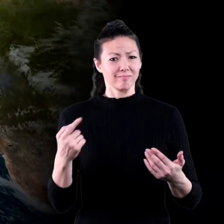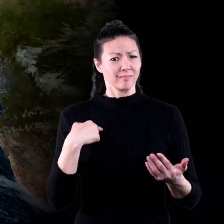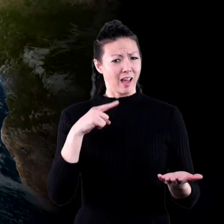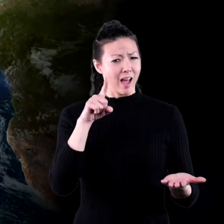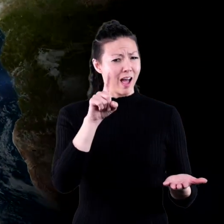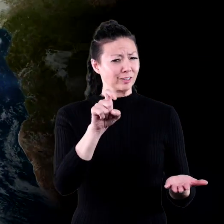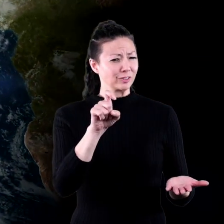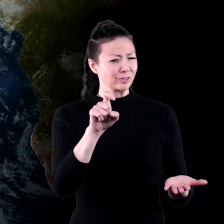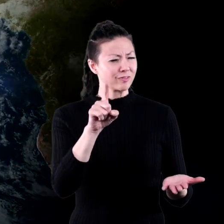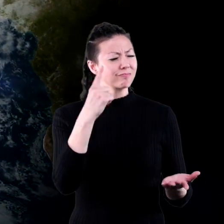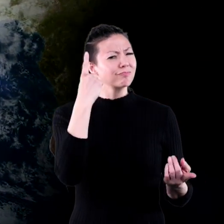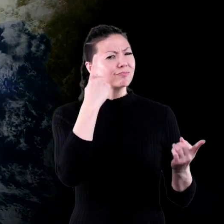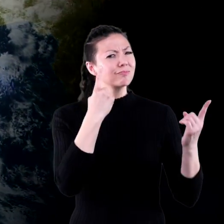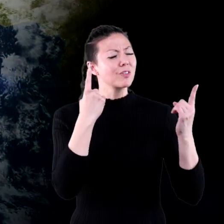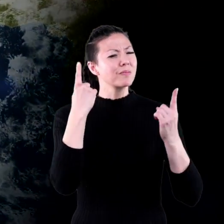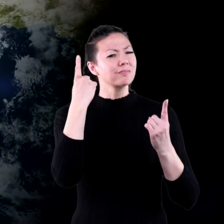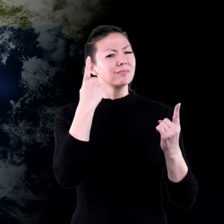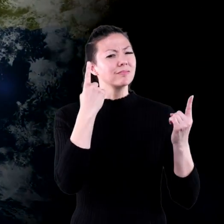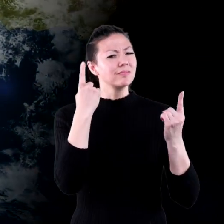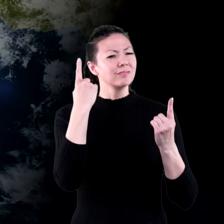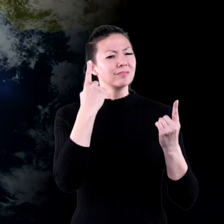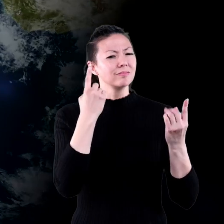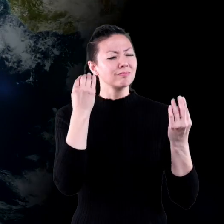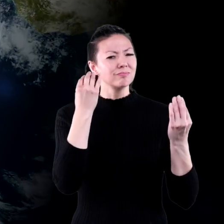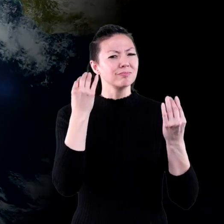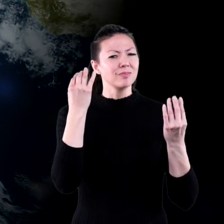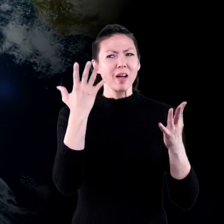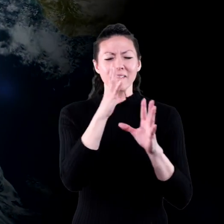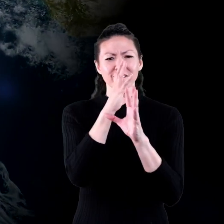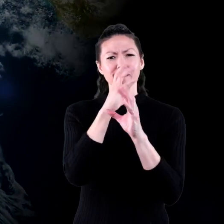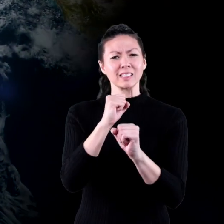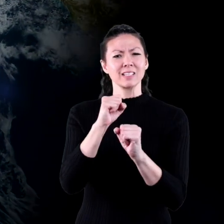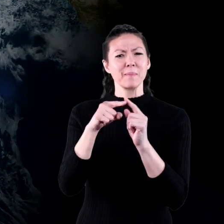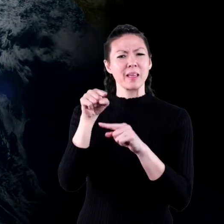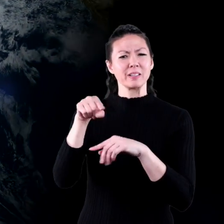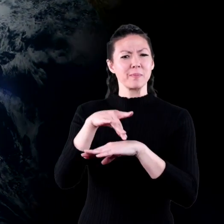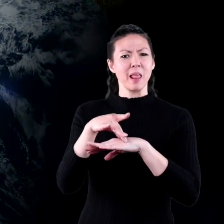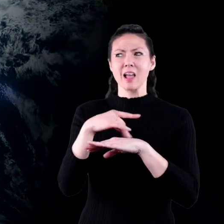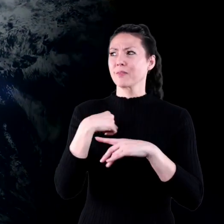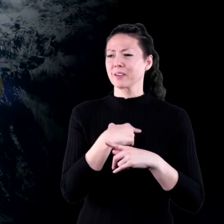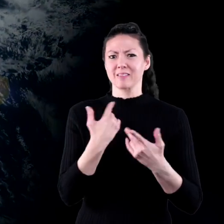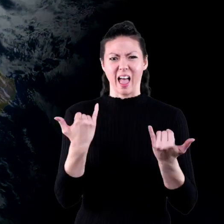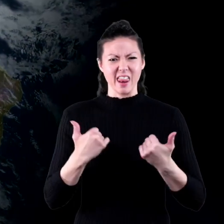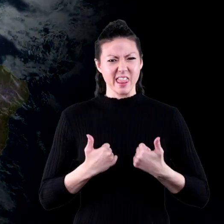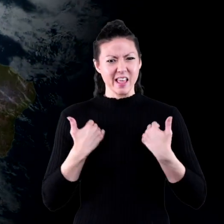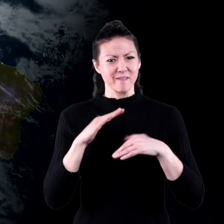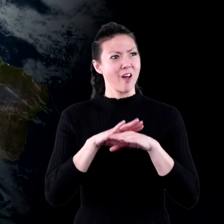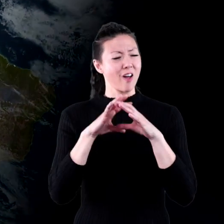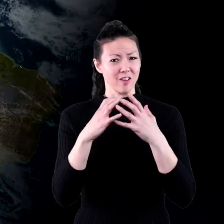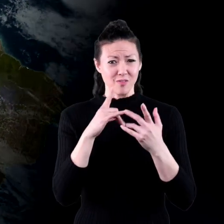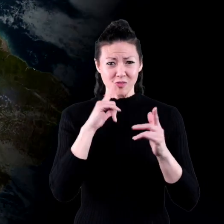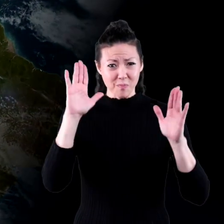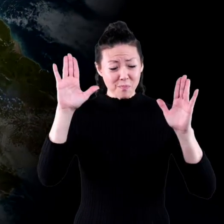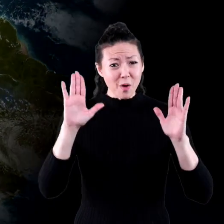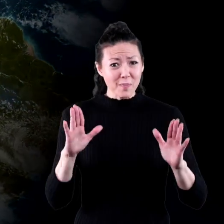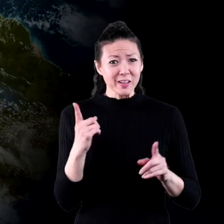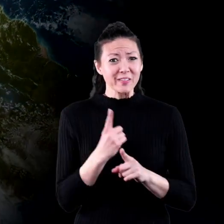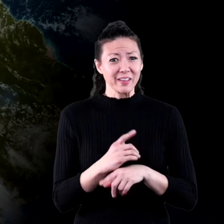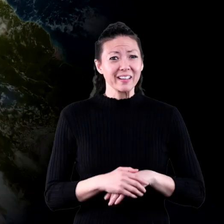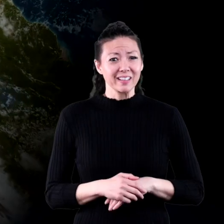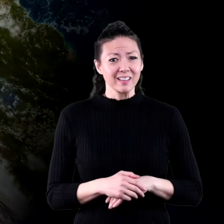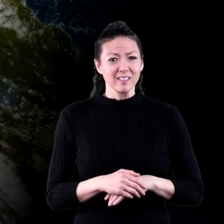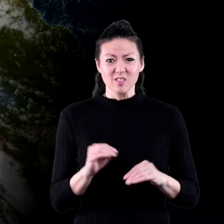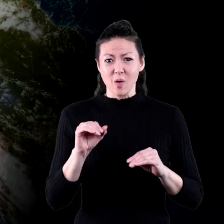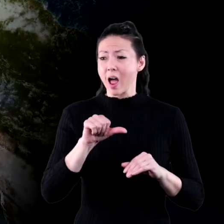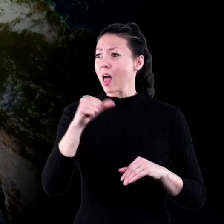Can I ask you for a moment to consider this fantastic planet we live on? It is remarkable.